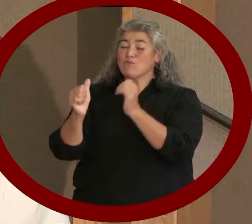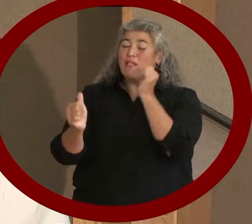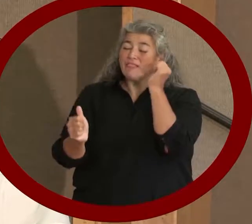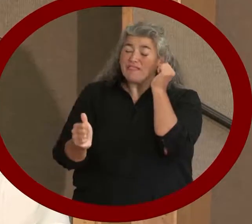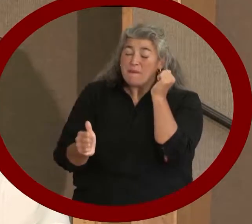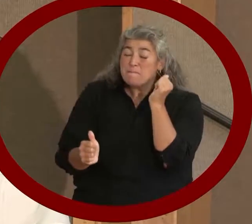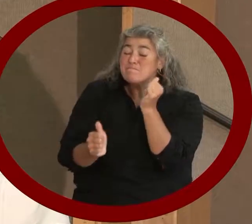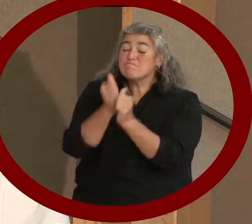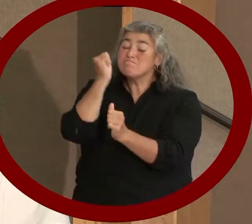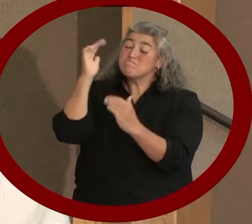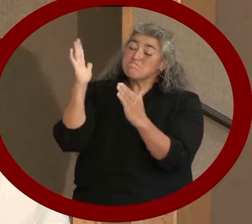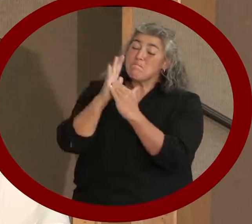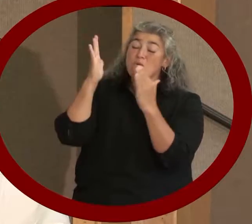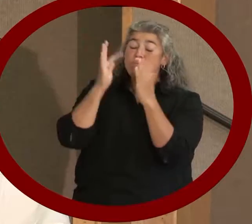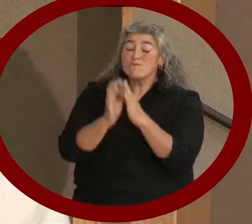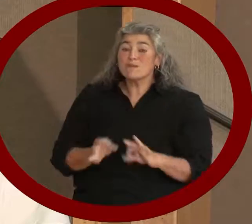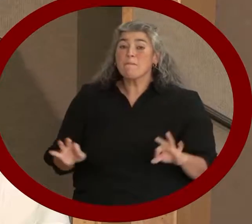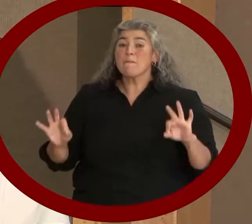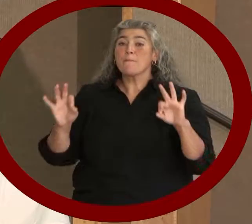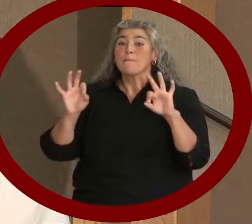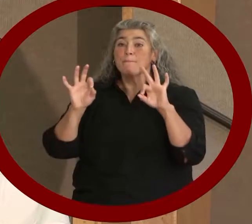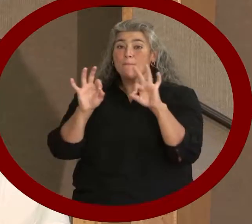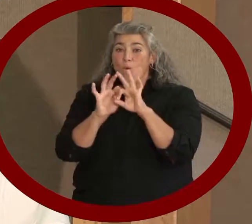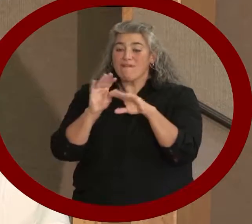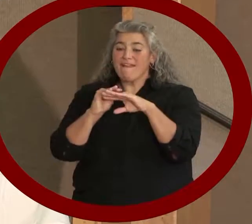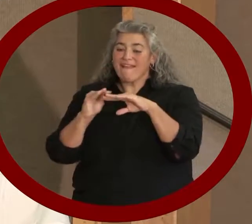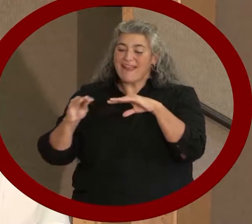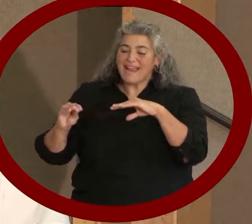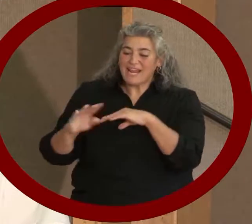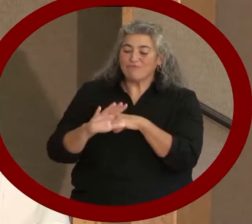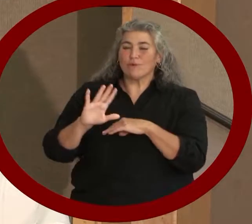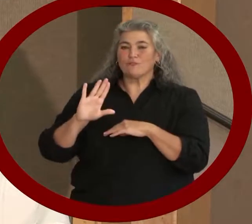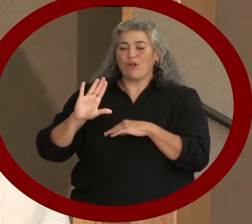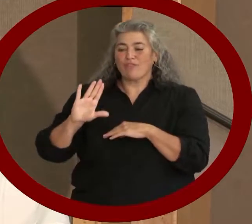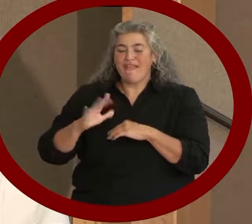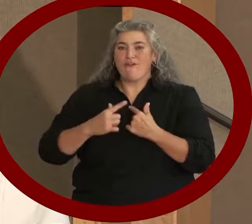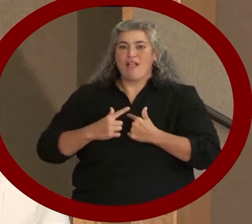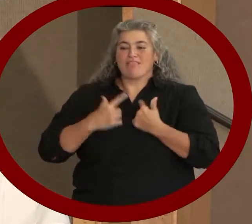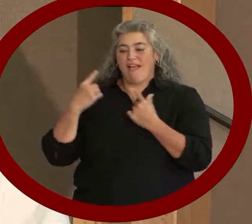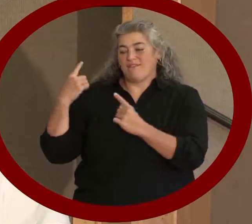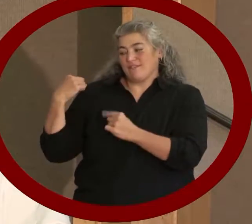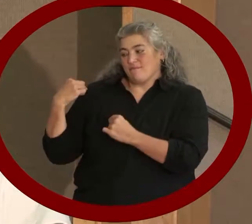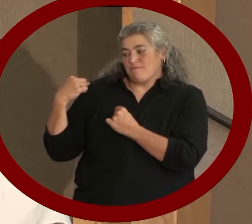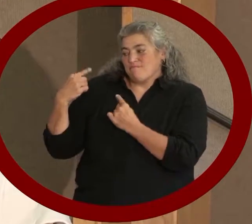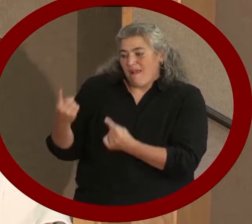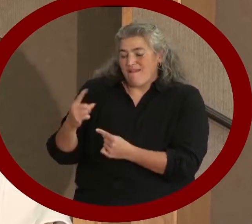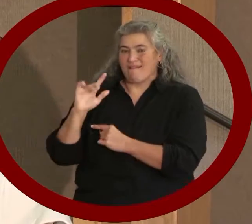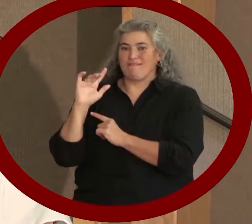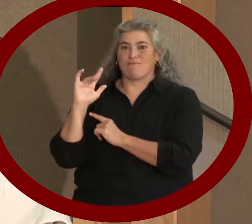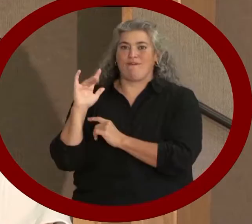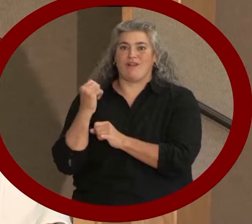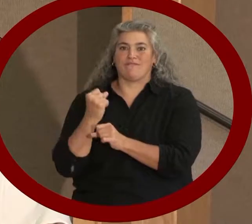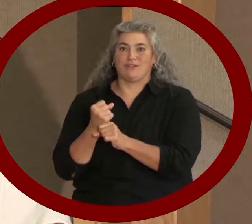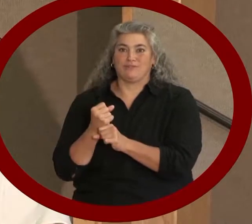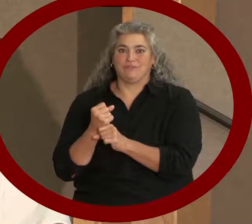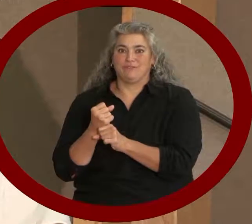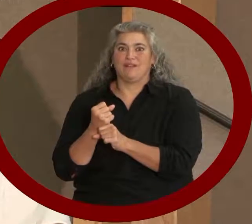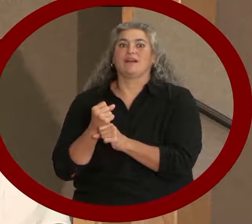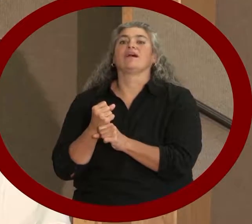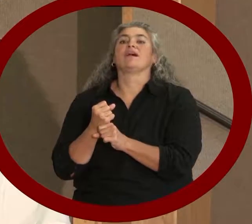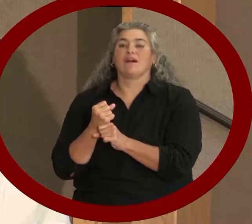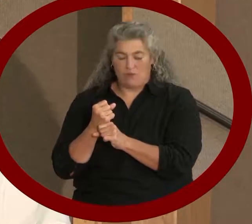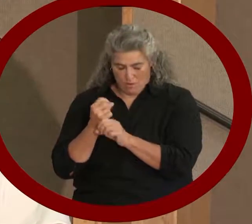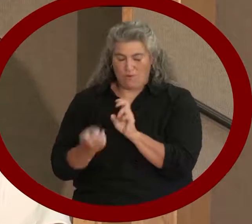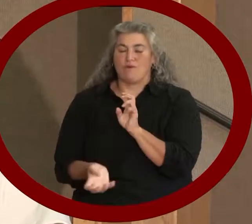and legislative influence on their lives in the past 25 years. That is amazing.